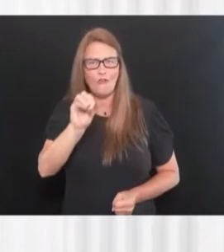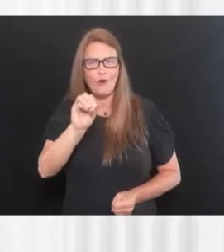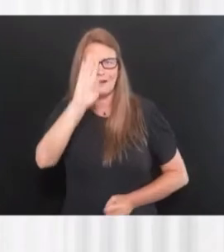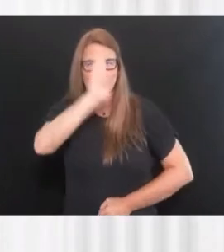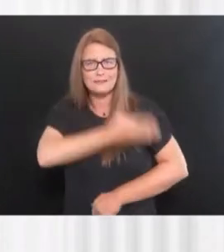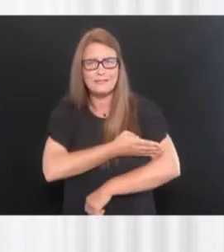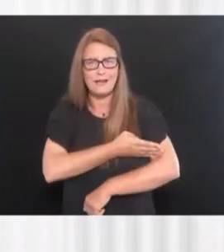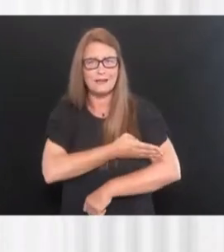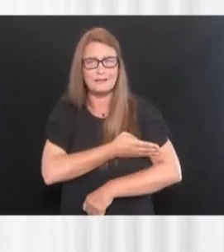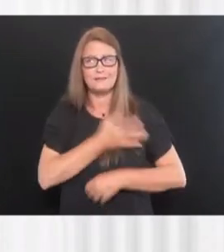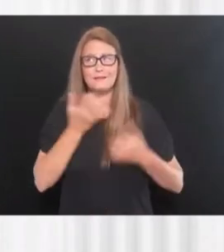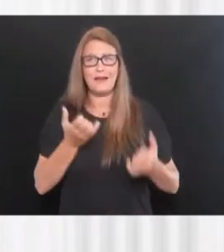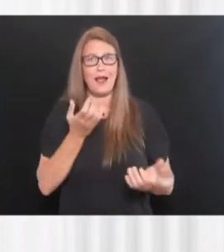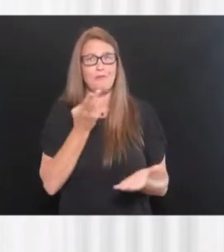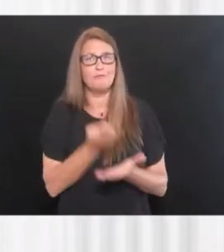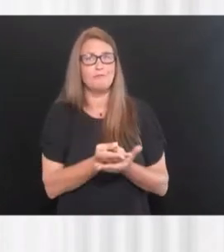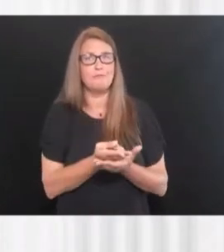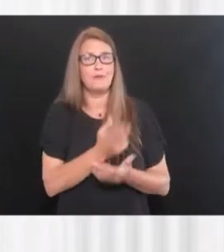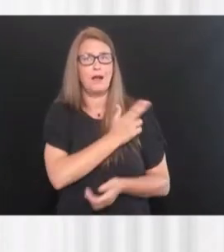take home message. Um,